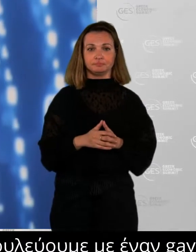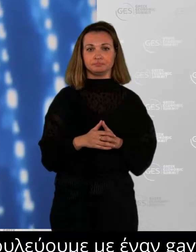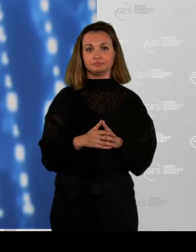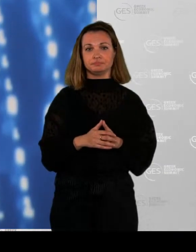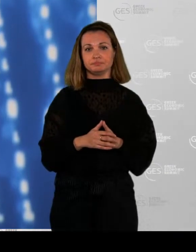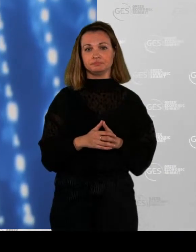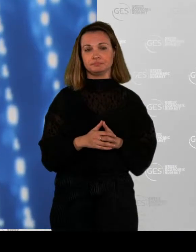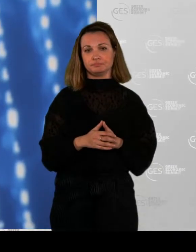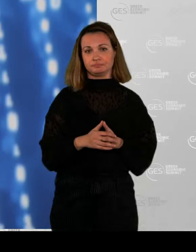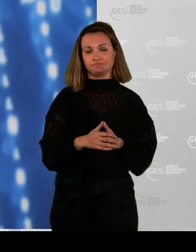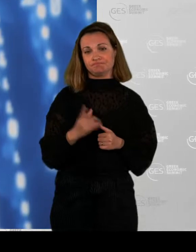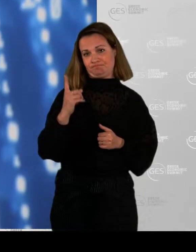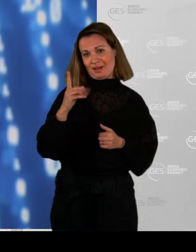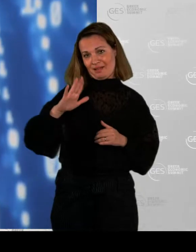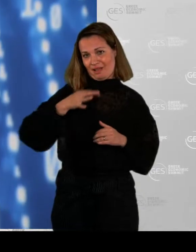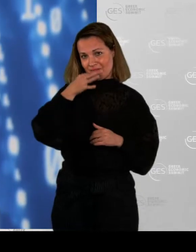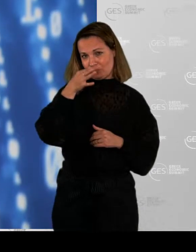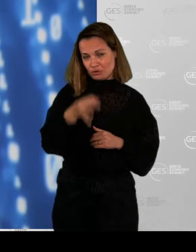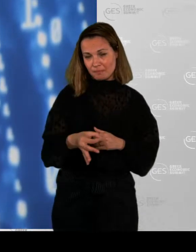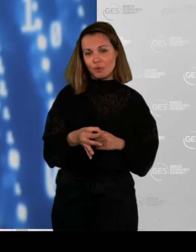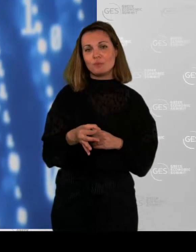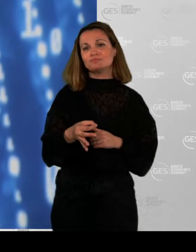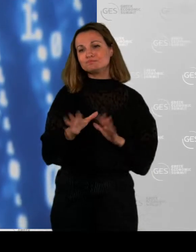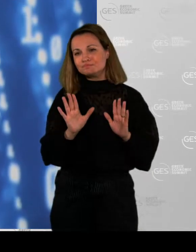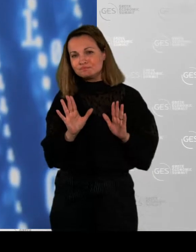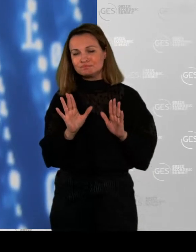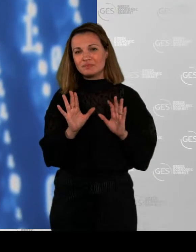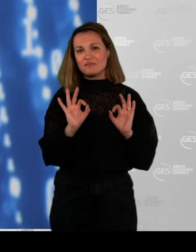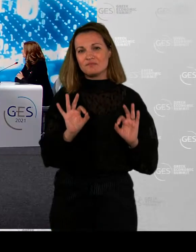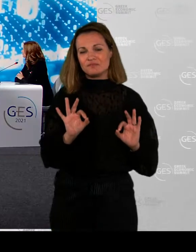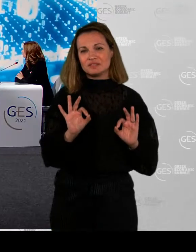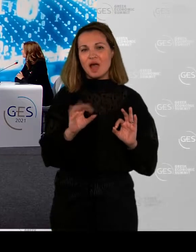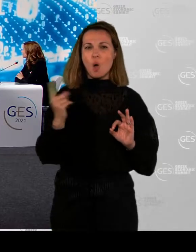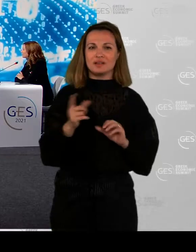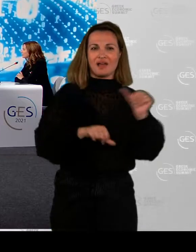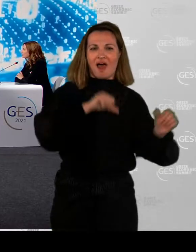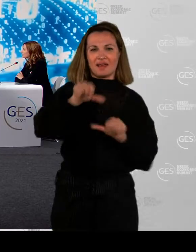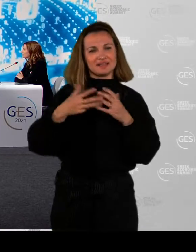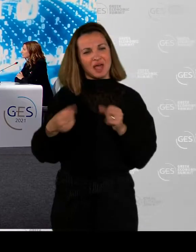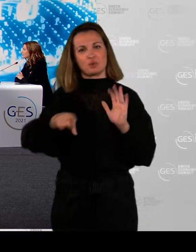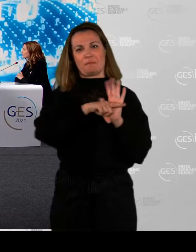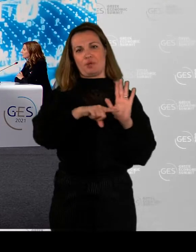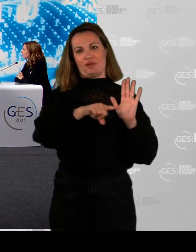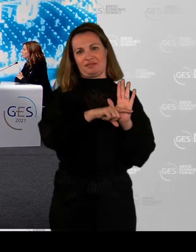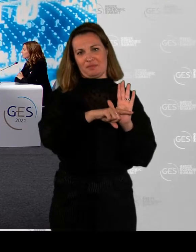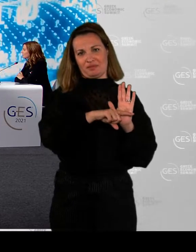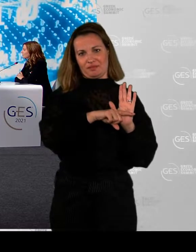every change comes with disadvantages as well. And I do believe that physical has important advantages